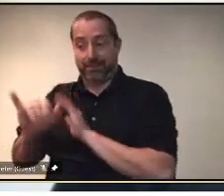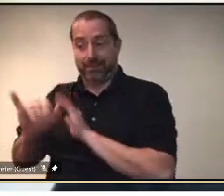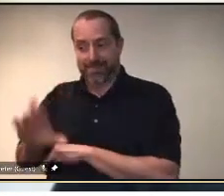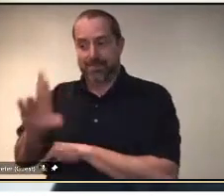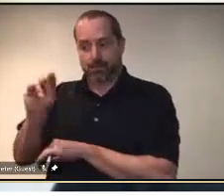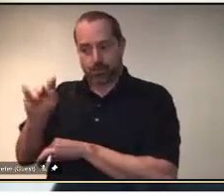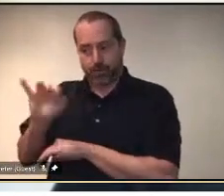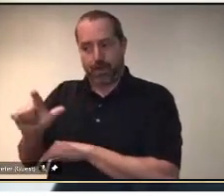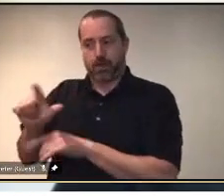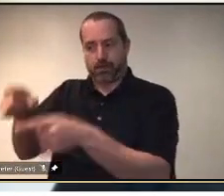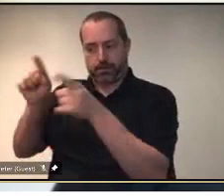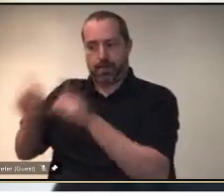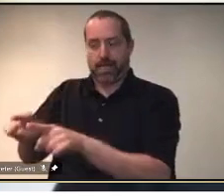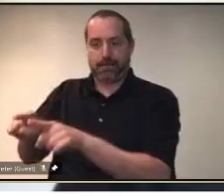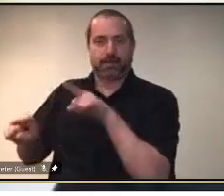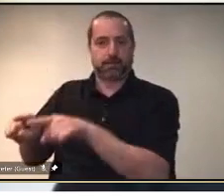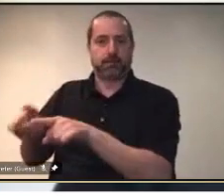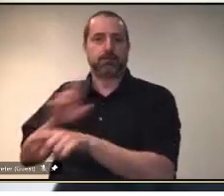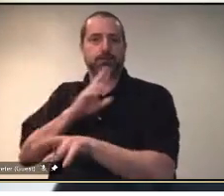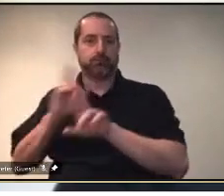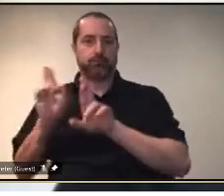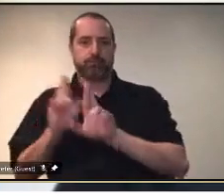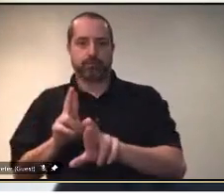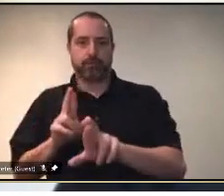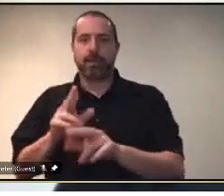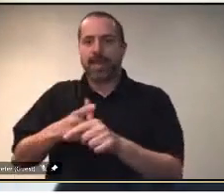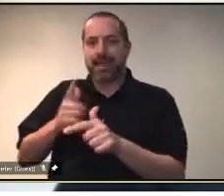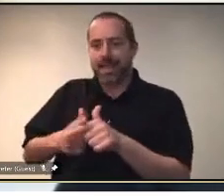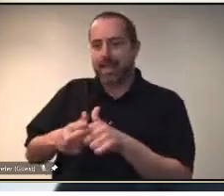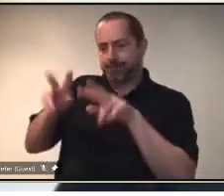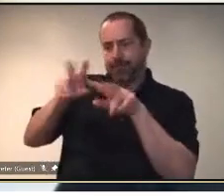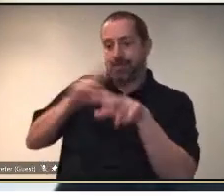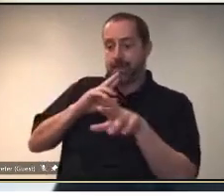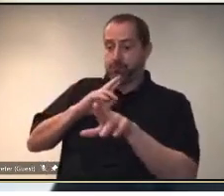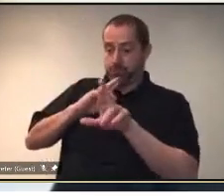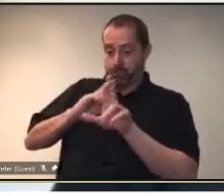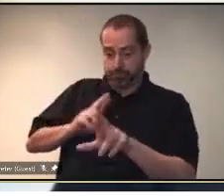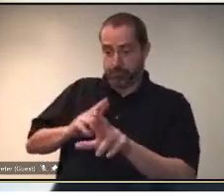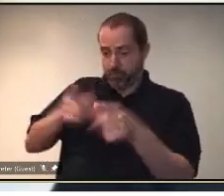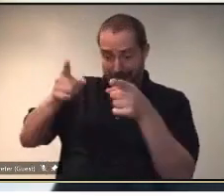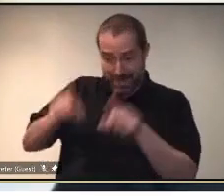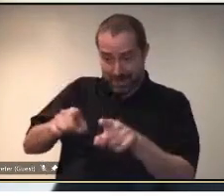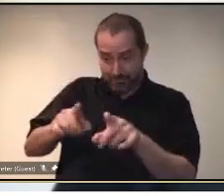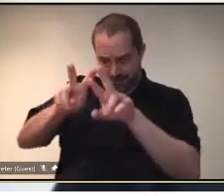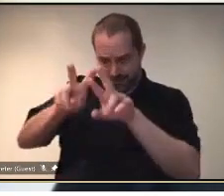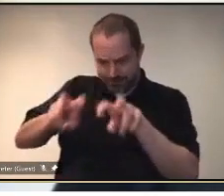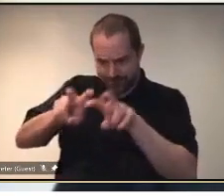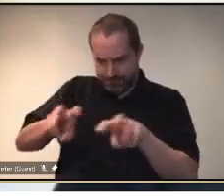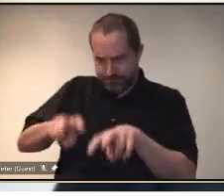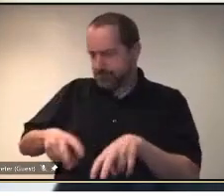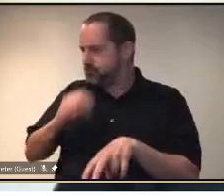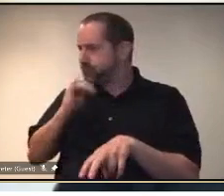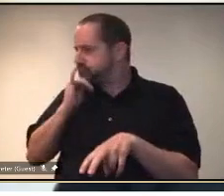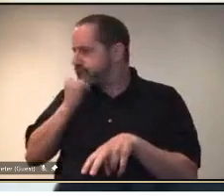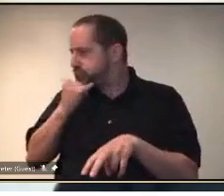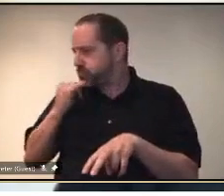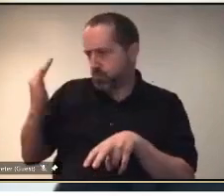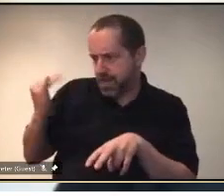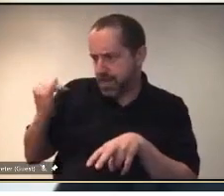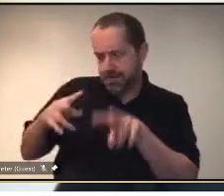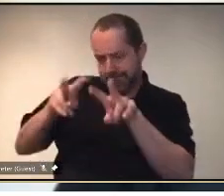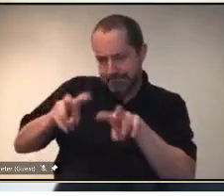analyze exactly what that was. What was the error? What happened? And then we have to look at do we need to make some policies